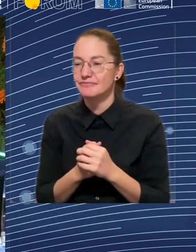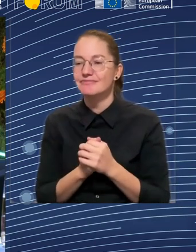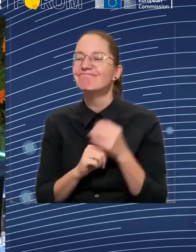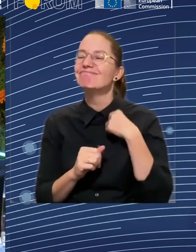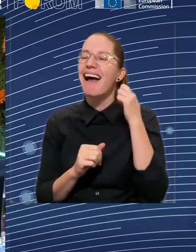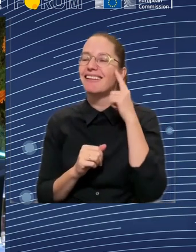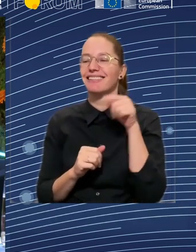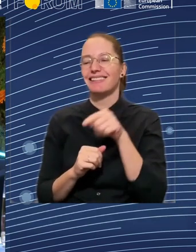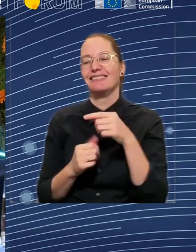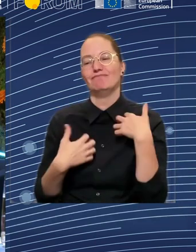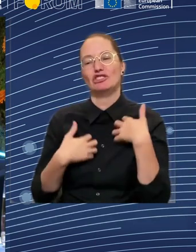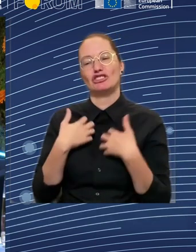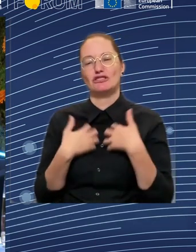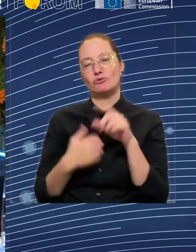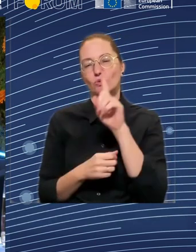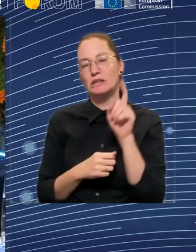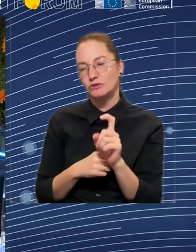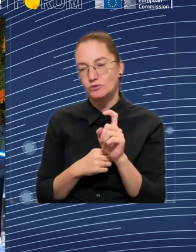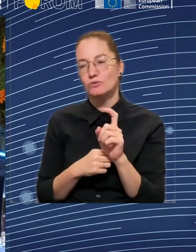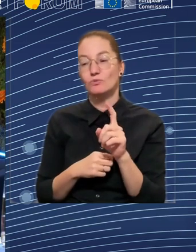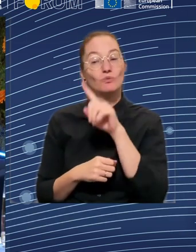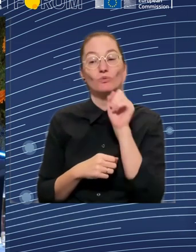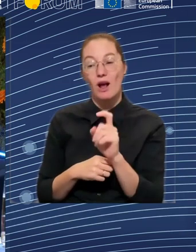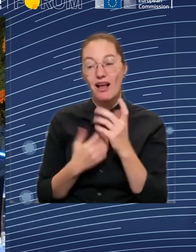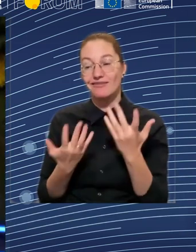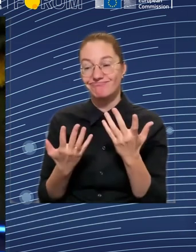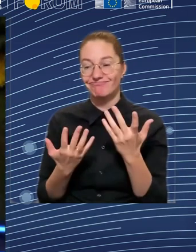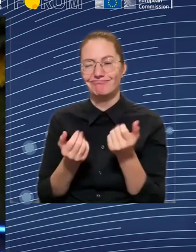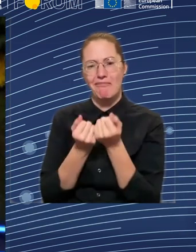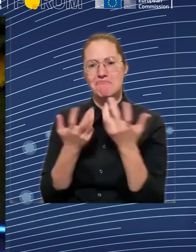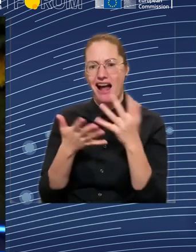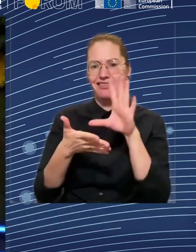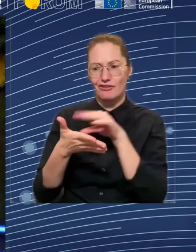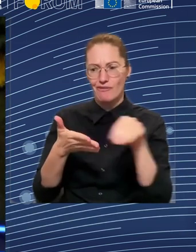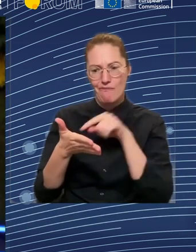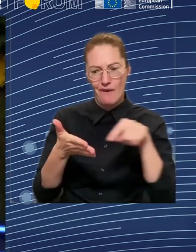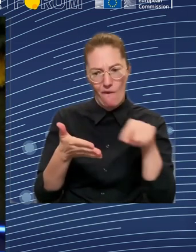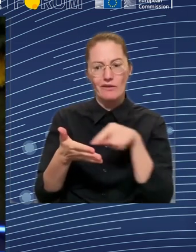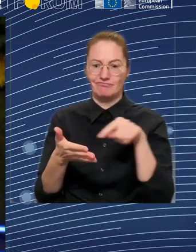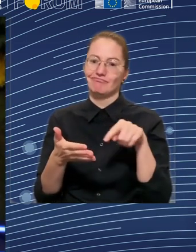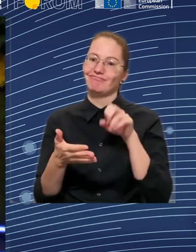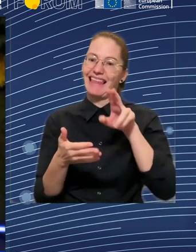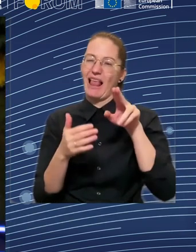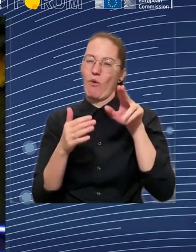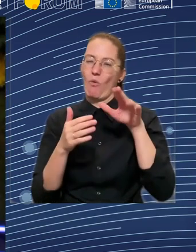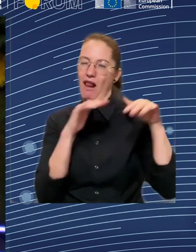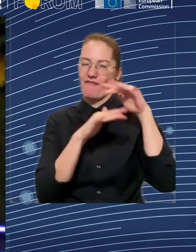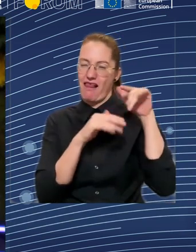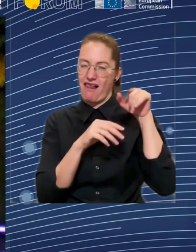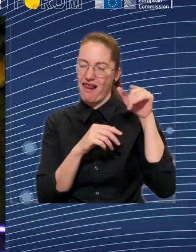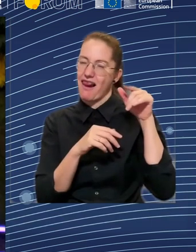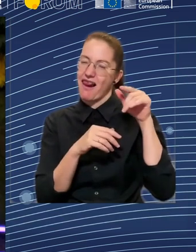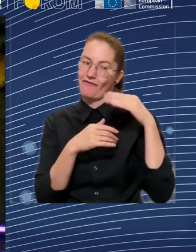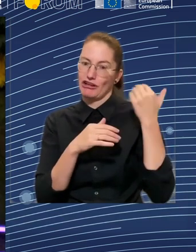access to the welfare state is different across Europe, because although there are similarities in the social